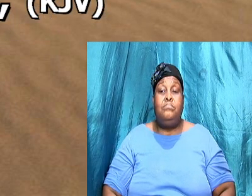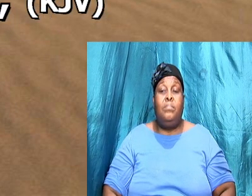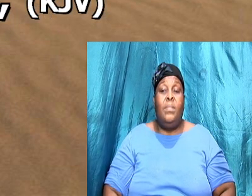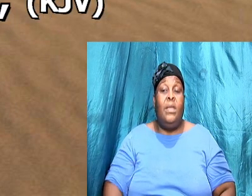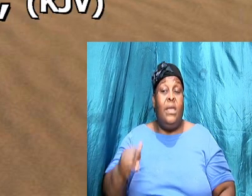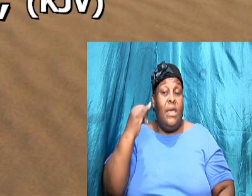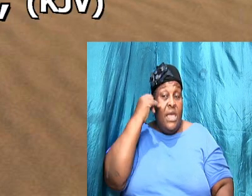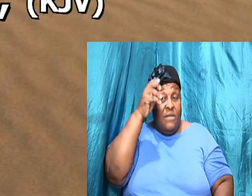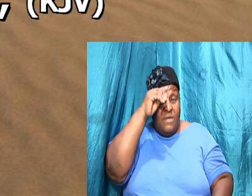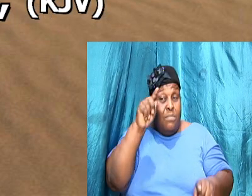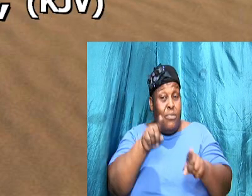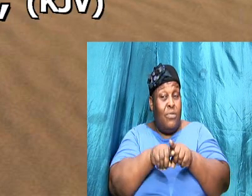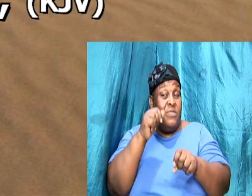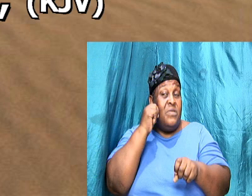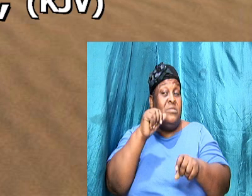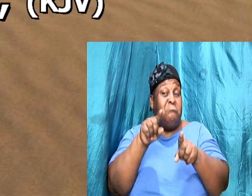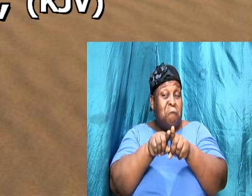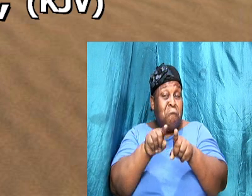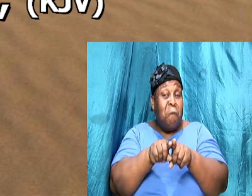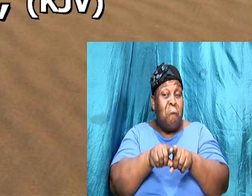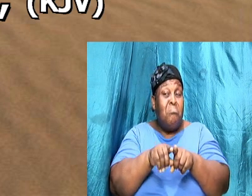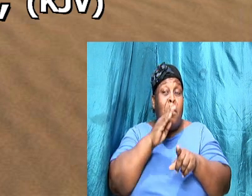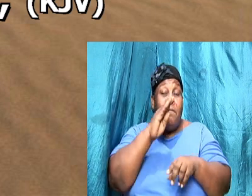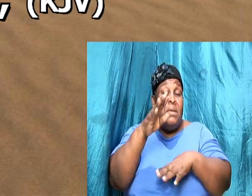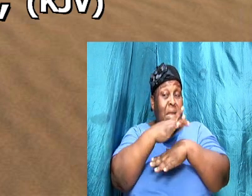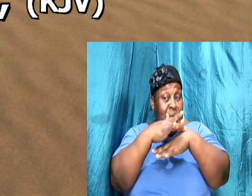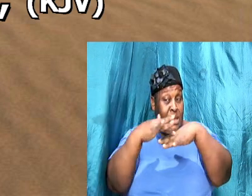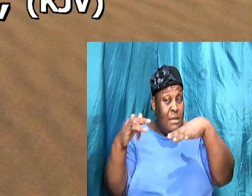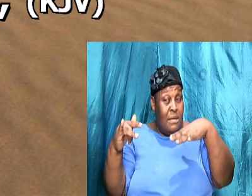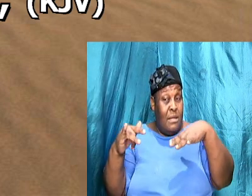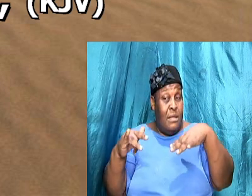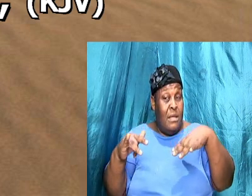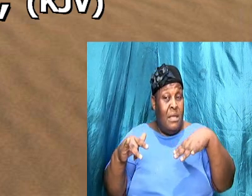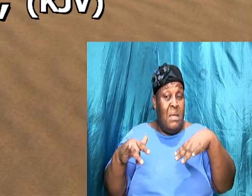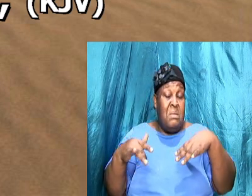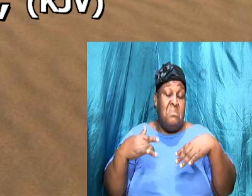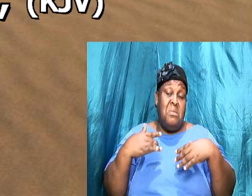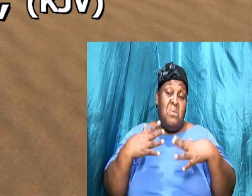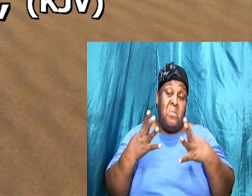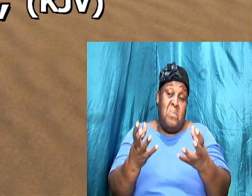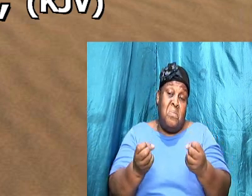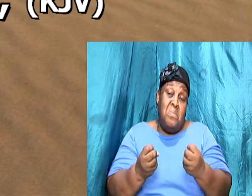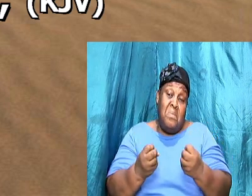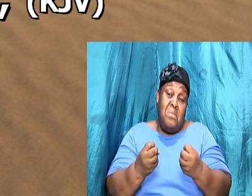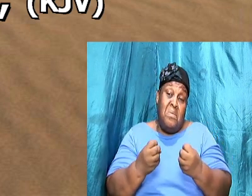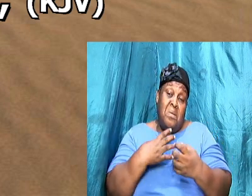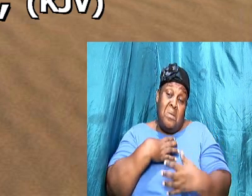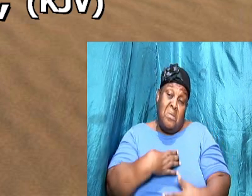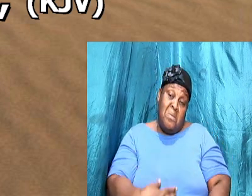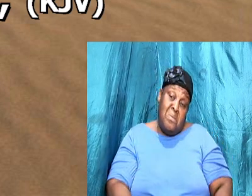if a brother or a sister be naked and destitute of daily food